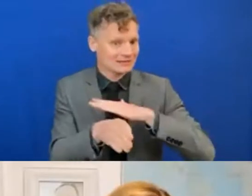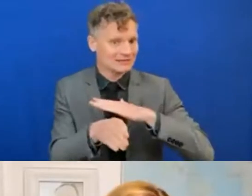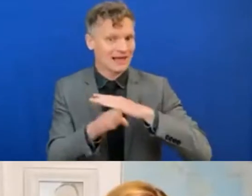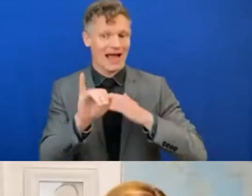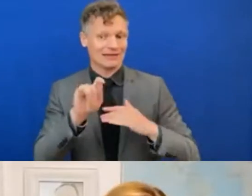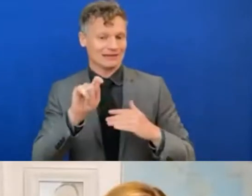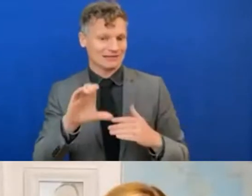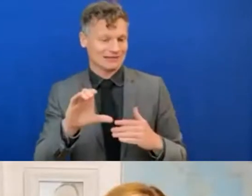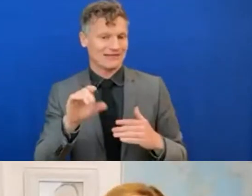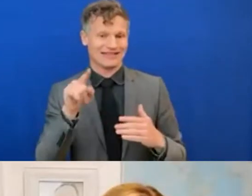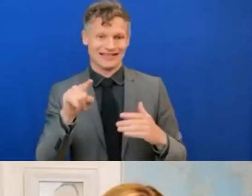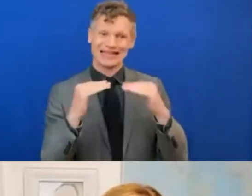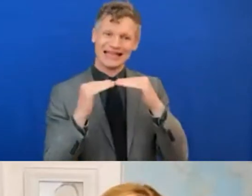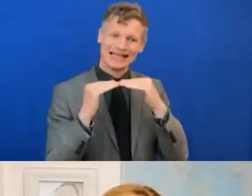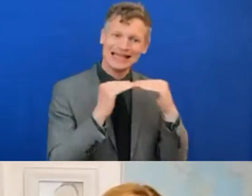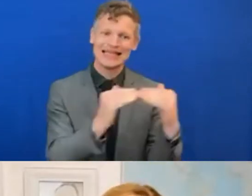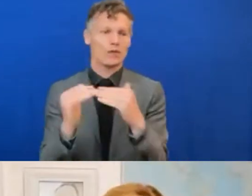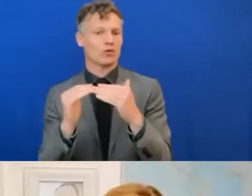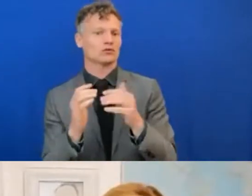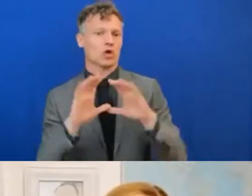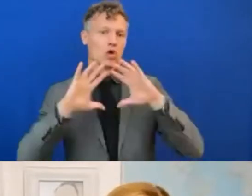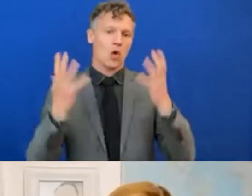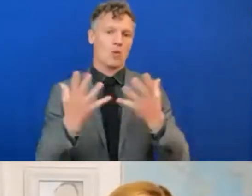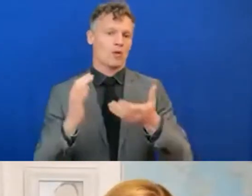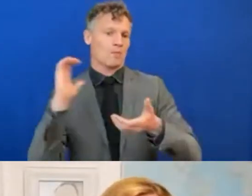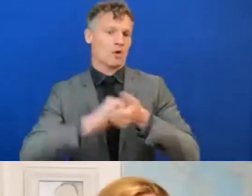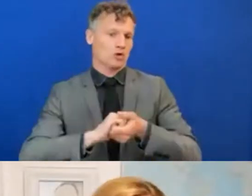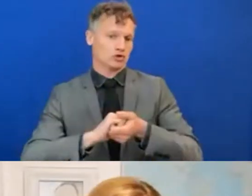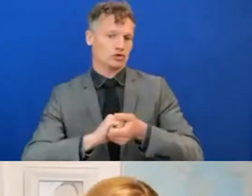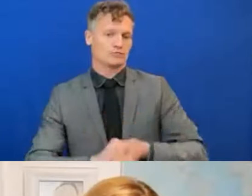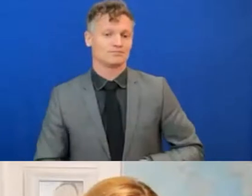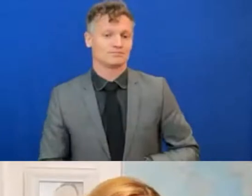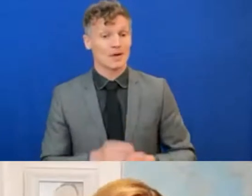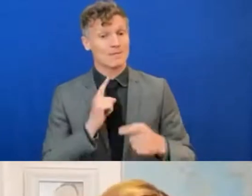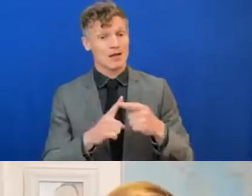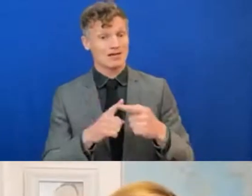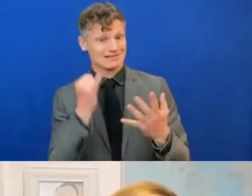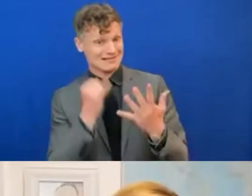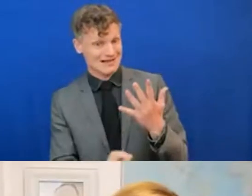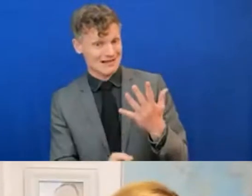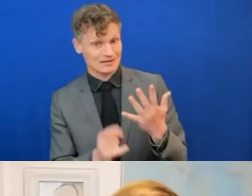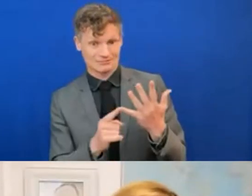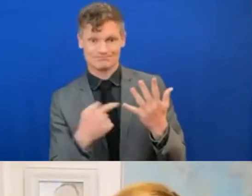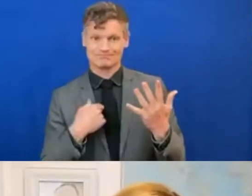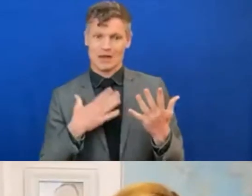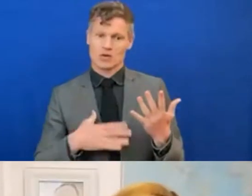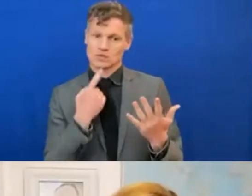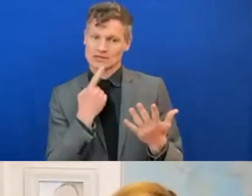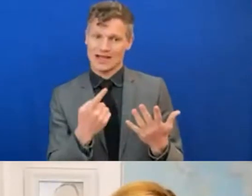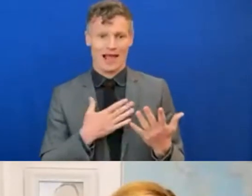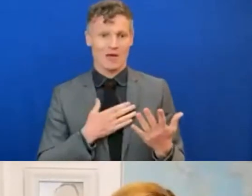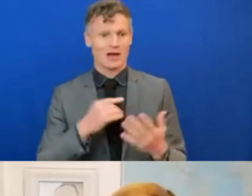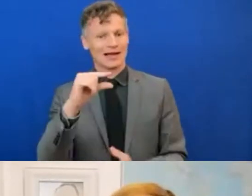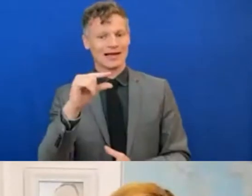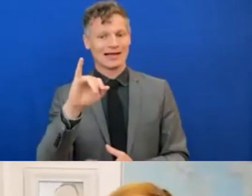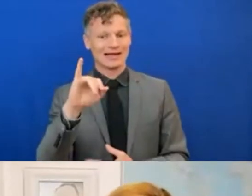from greater leadership opportunities in the digital sector. And then lastly, I want to mention our GIGA initiative